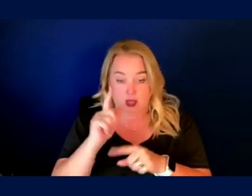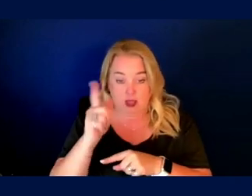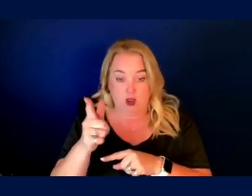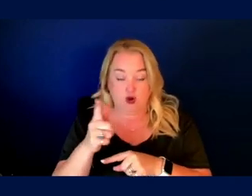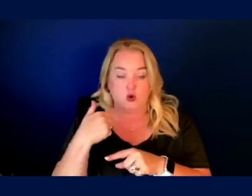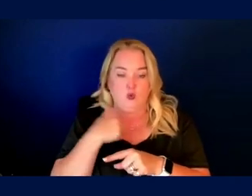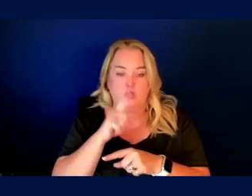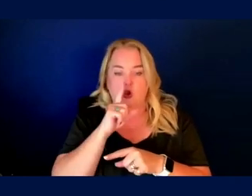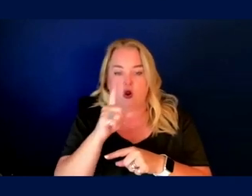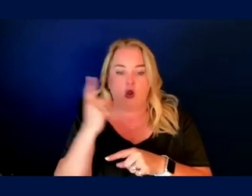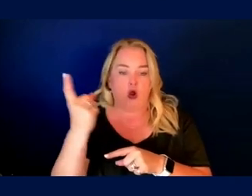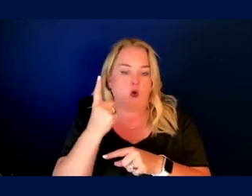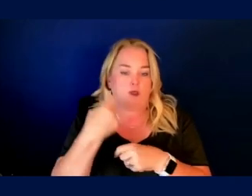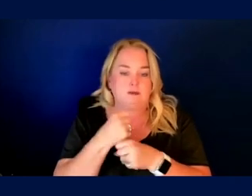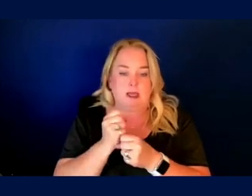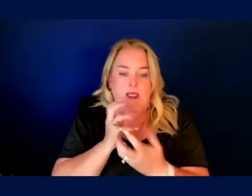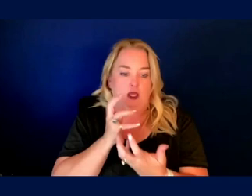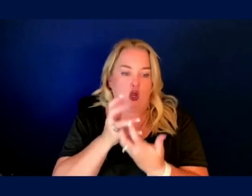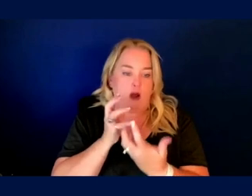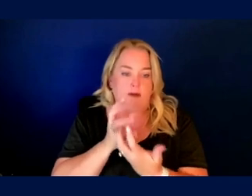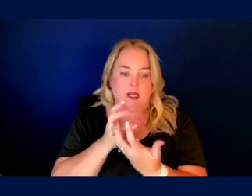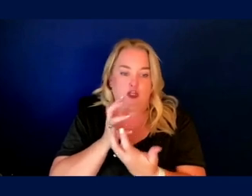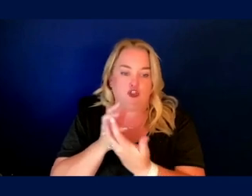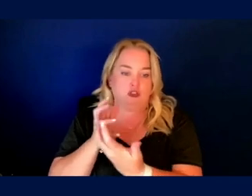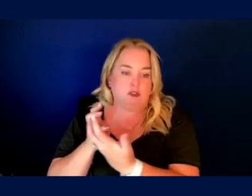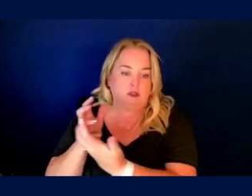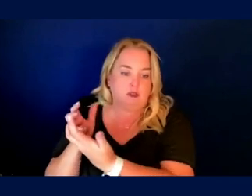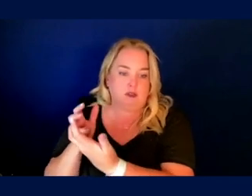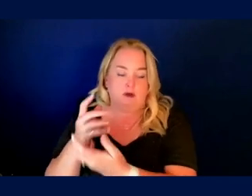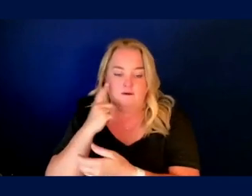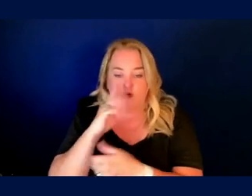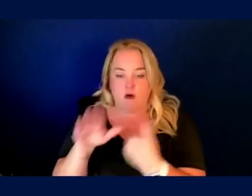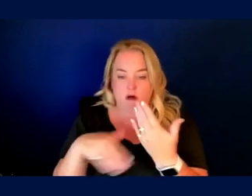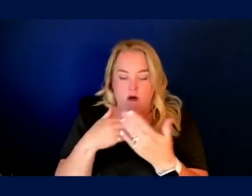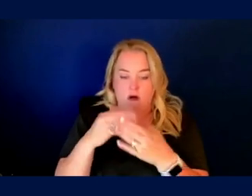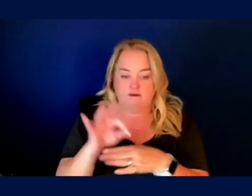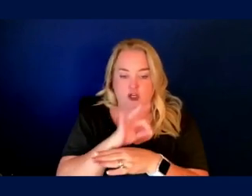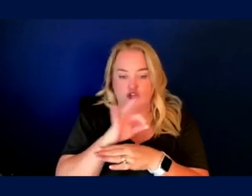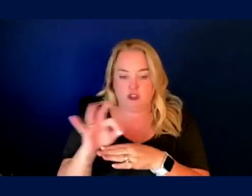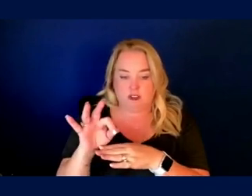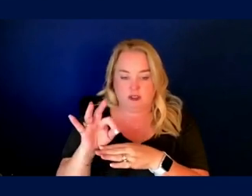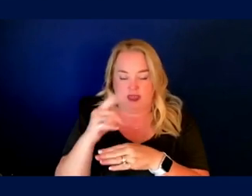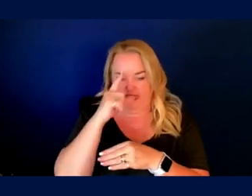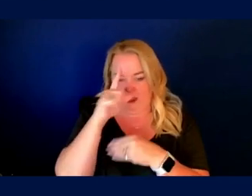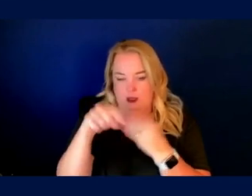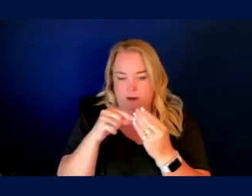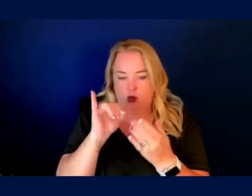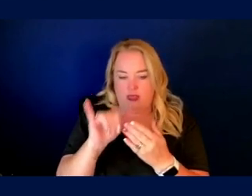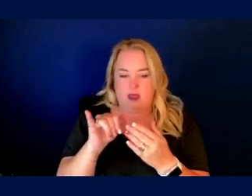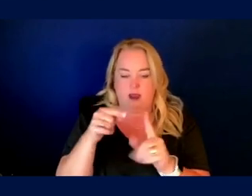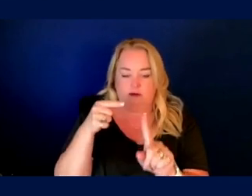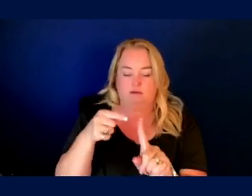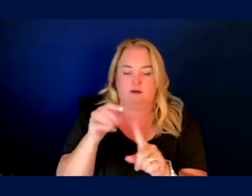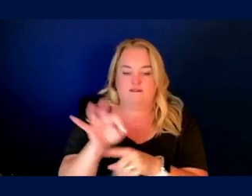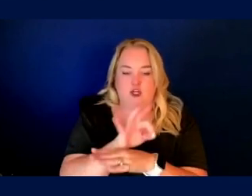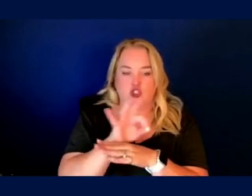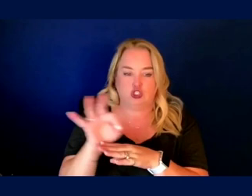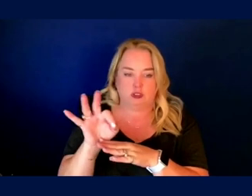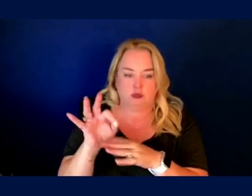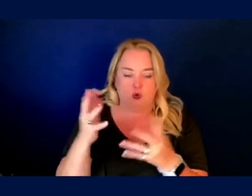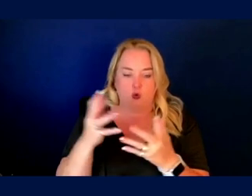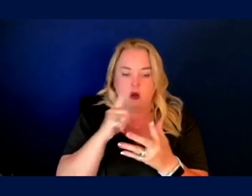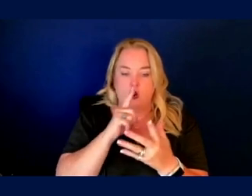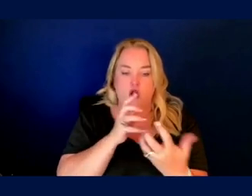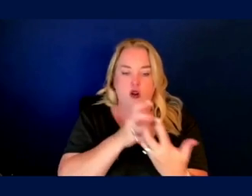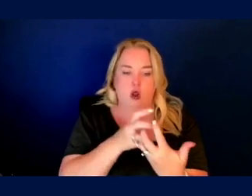accommodations of all functional. So let's just think about things in terms of function and what accommodations